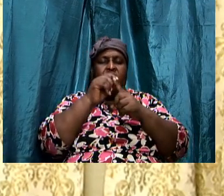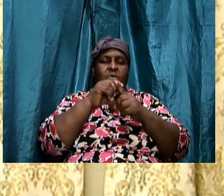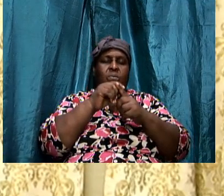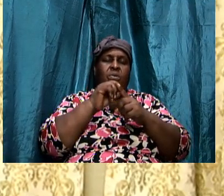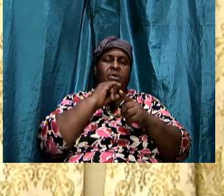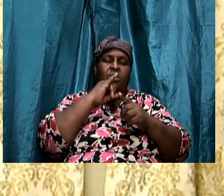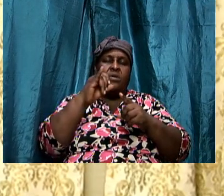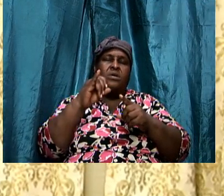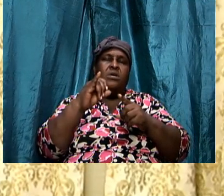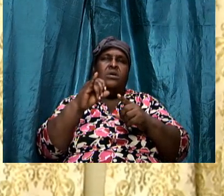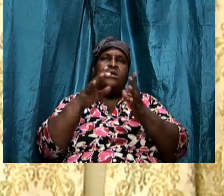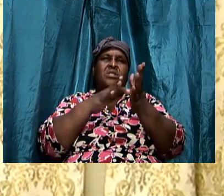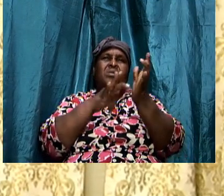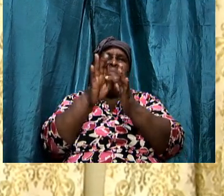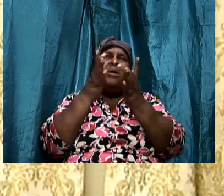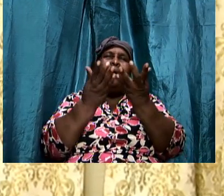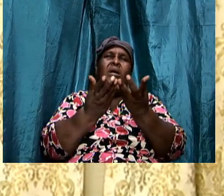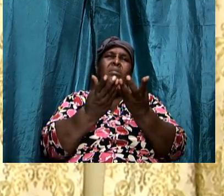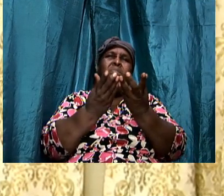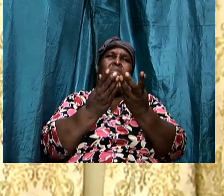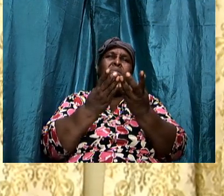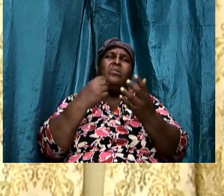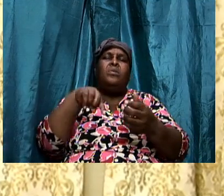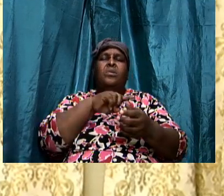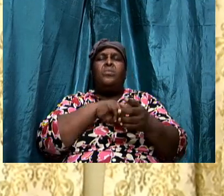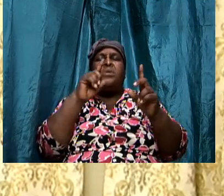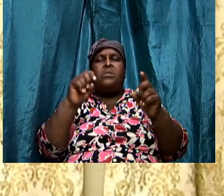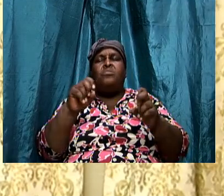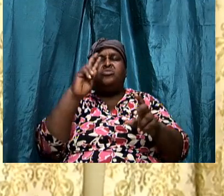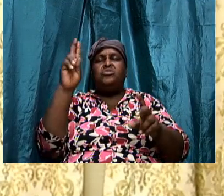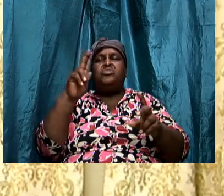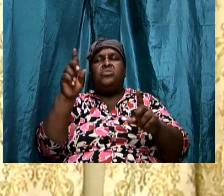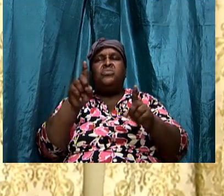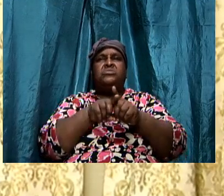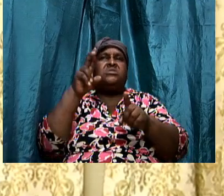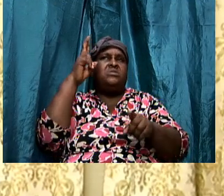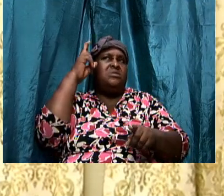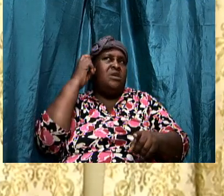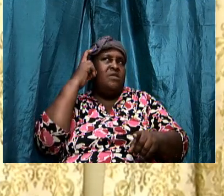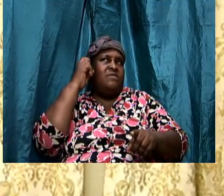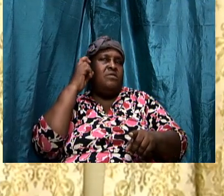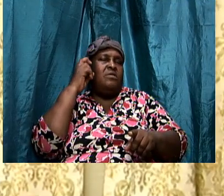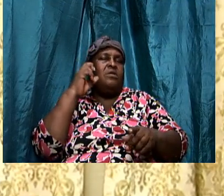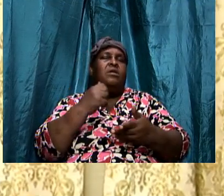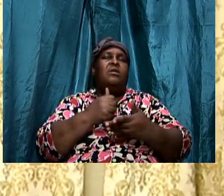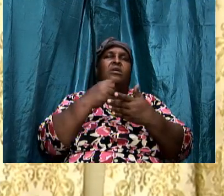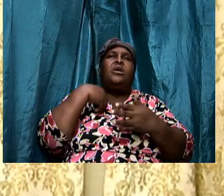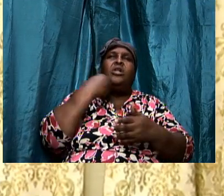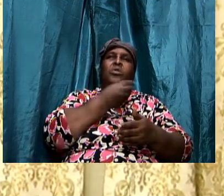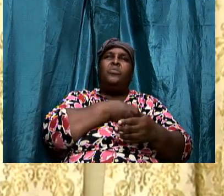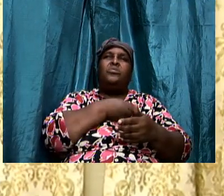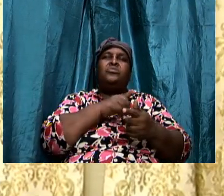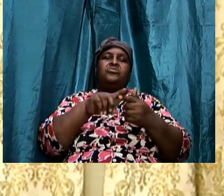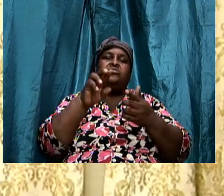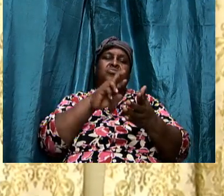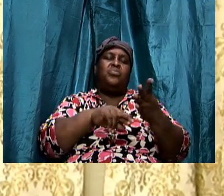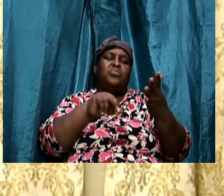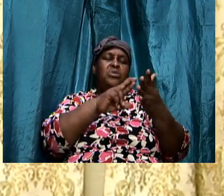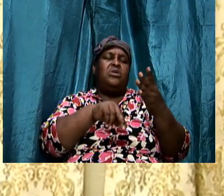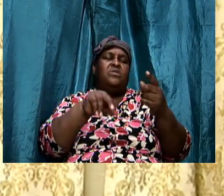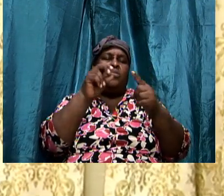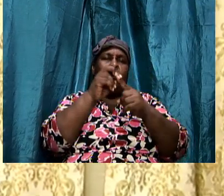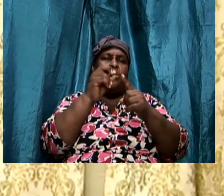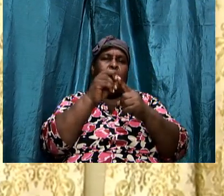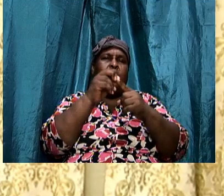sword that we must use against our adversary, the devil. Help us to read the word, mighty